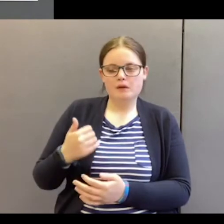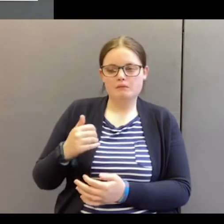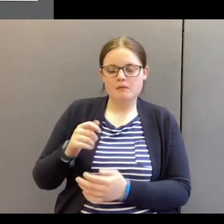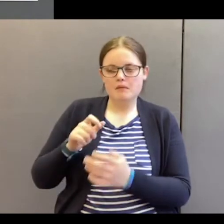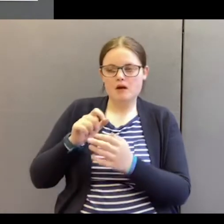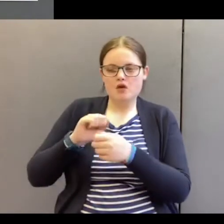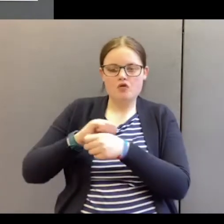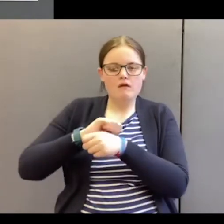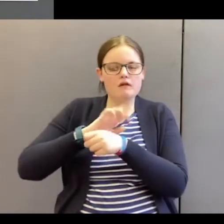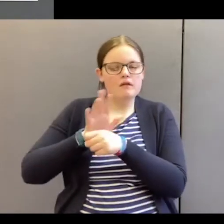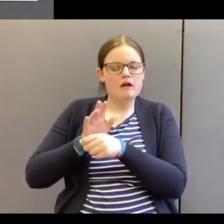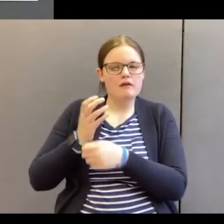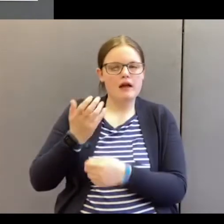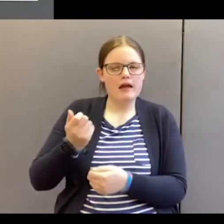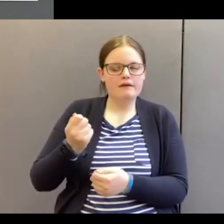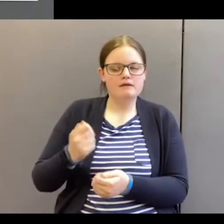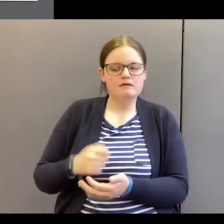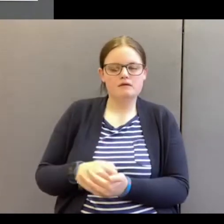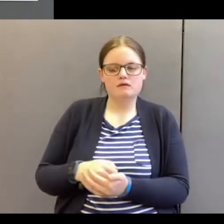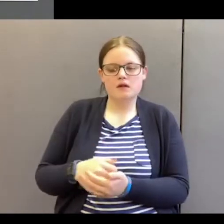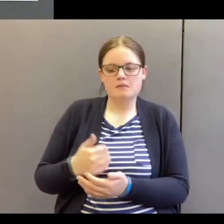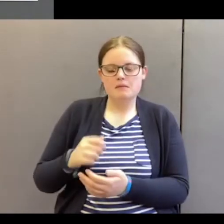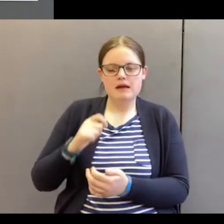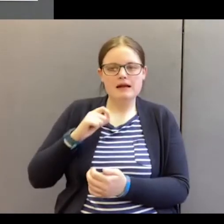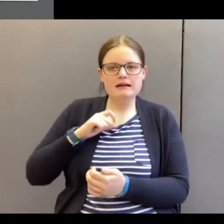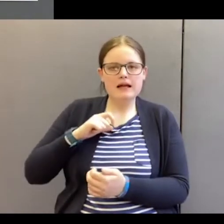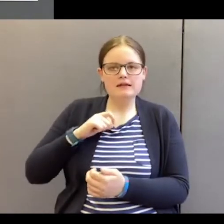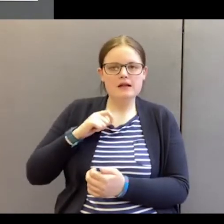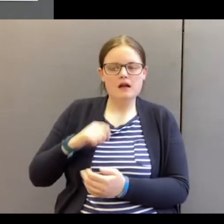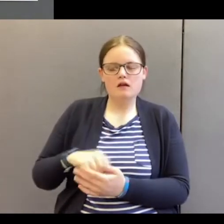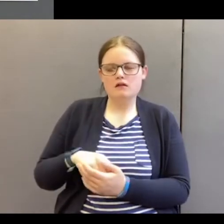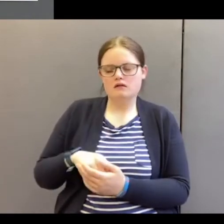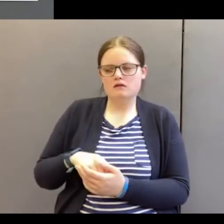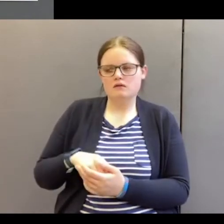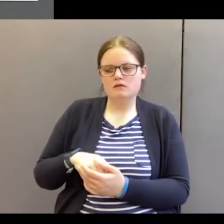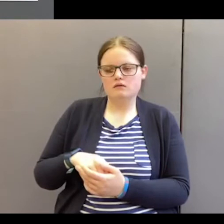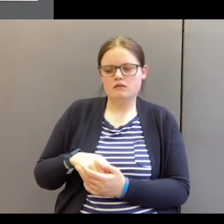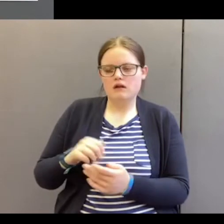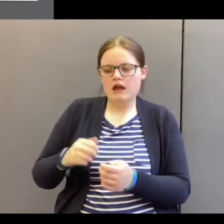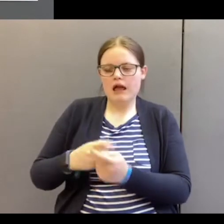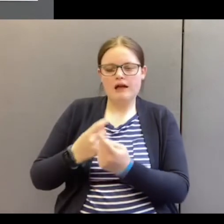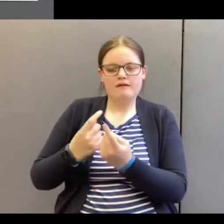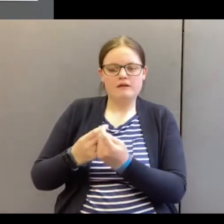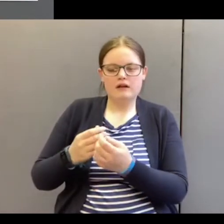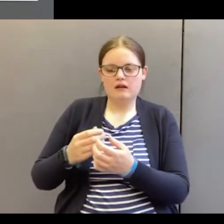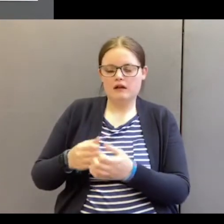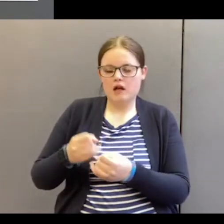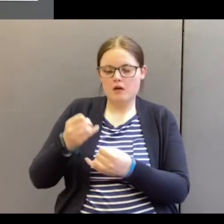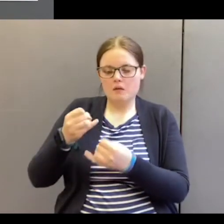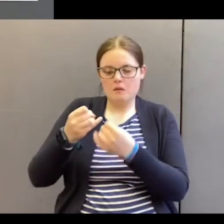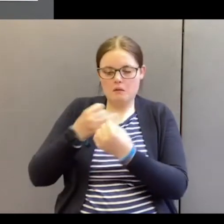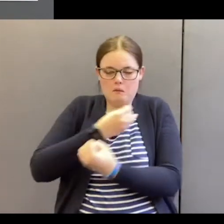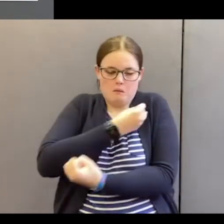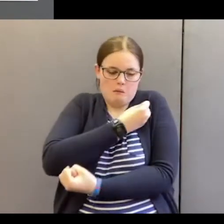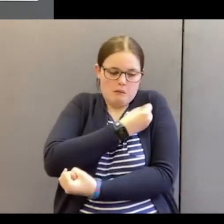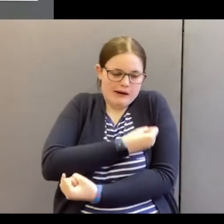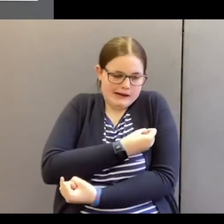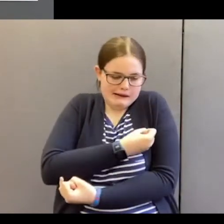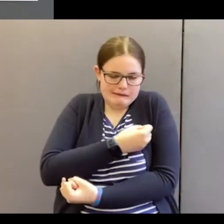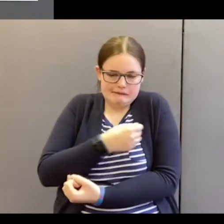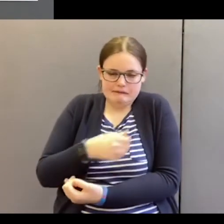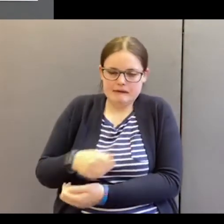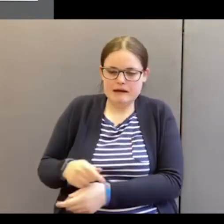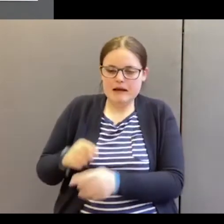-19. Maybe cancer. Everything else has got weak. But